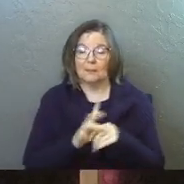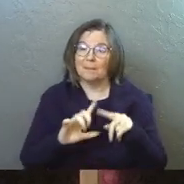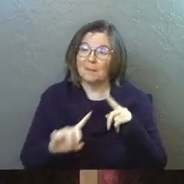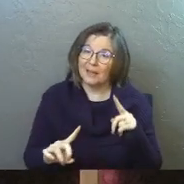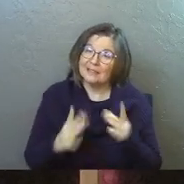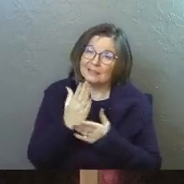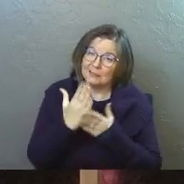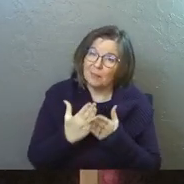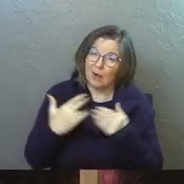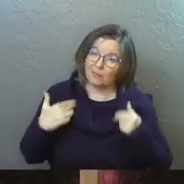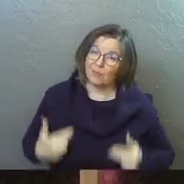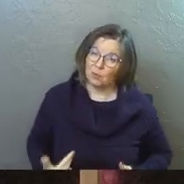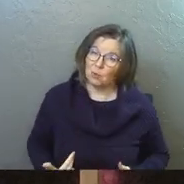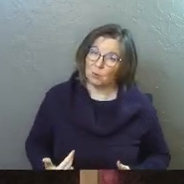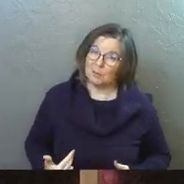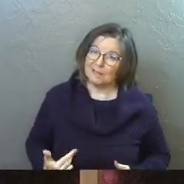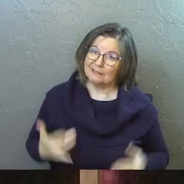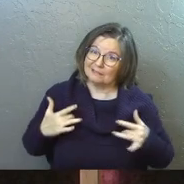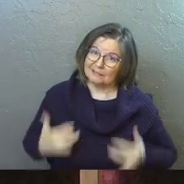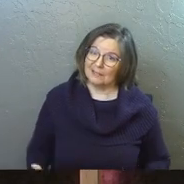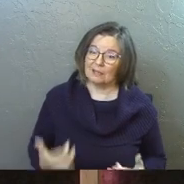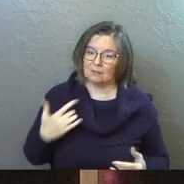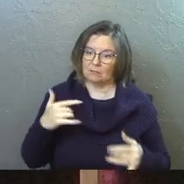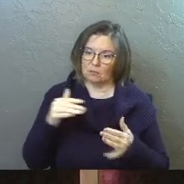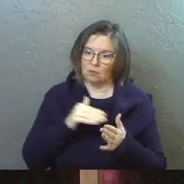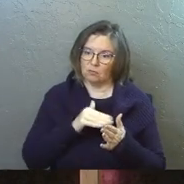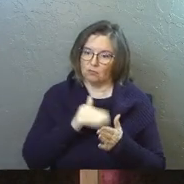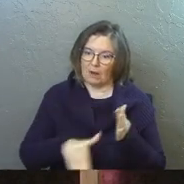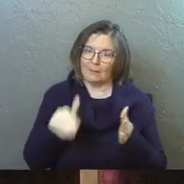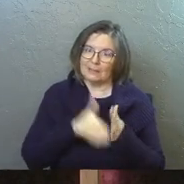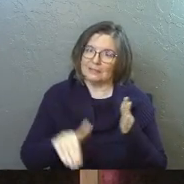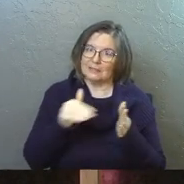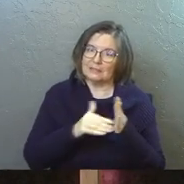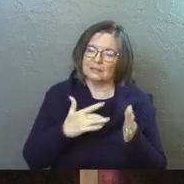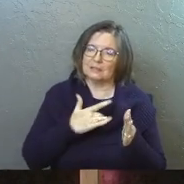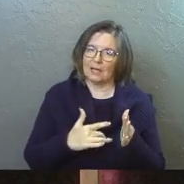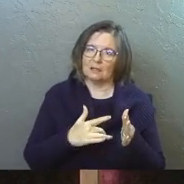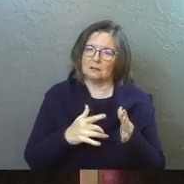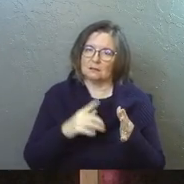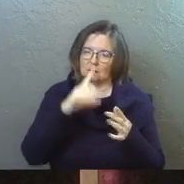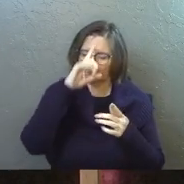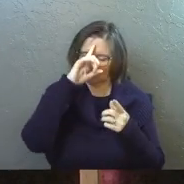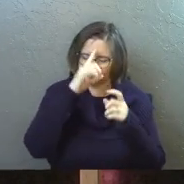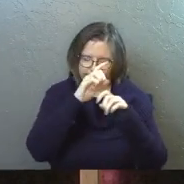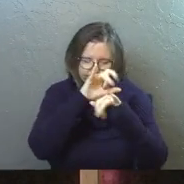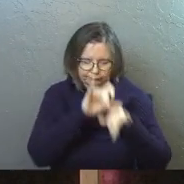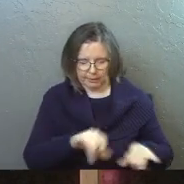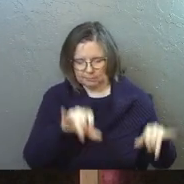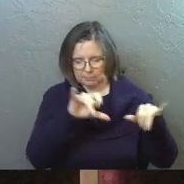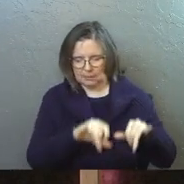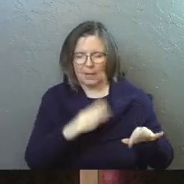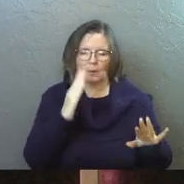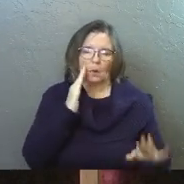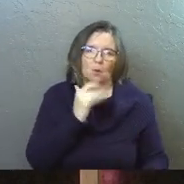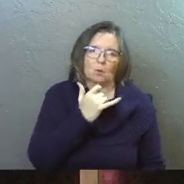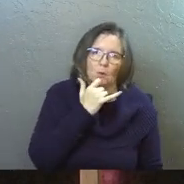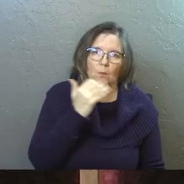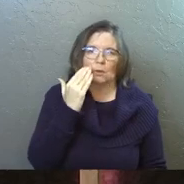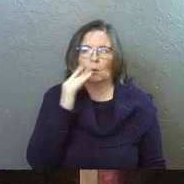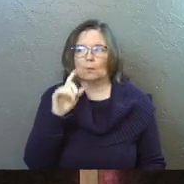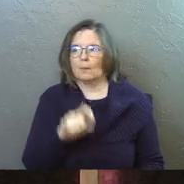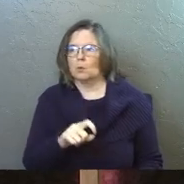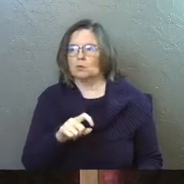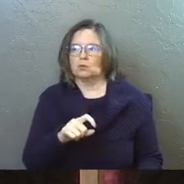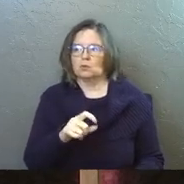but it's part of the human condition. Repetition just kind of gets us into that kind of a place. And, and we know it's wrong. We know that we're